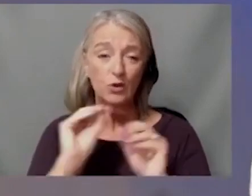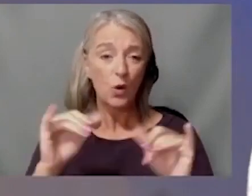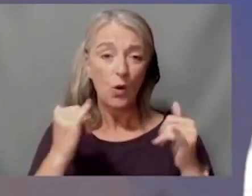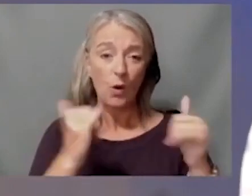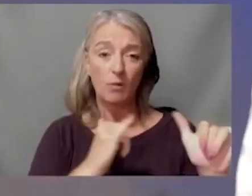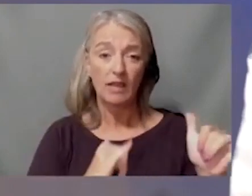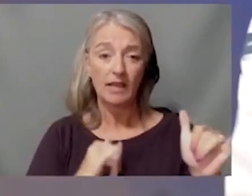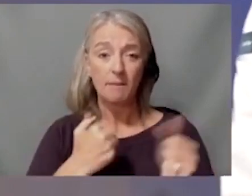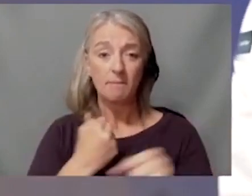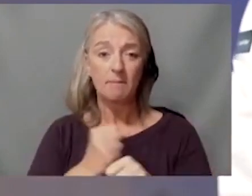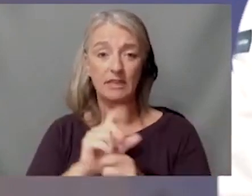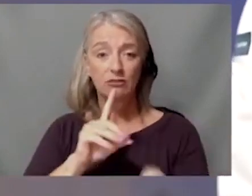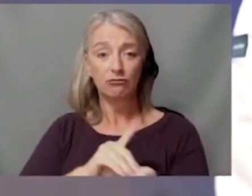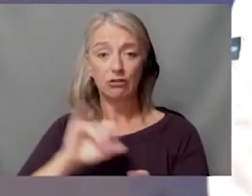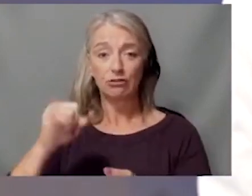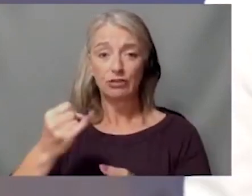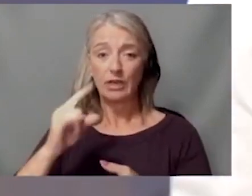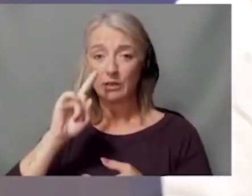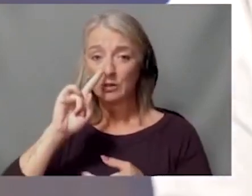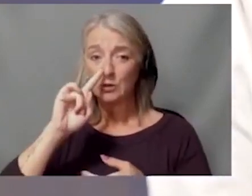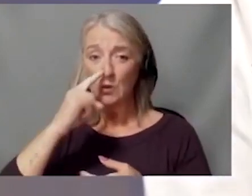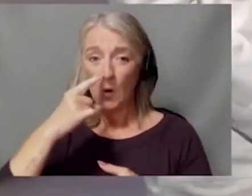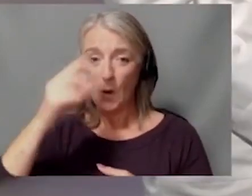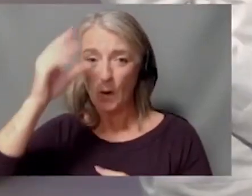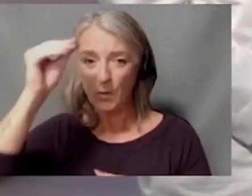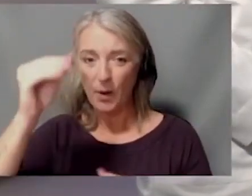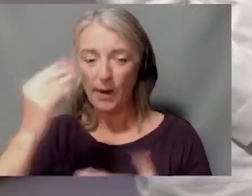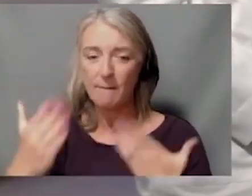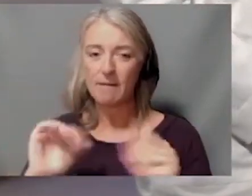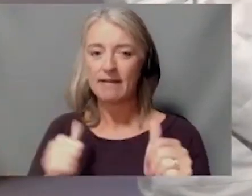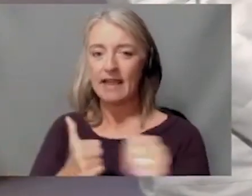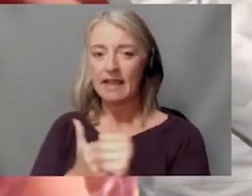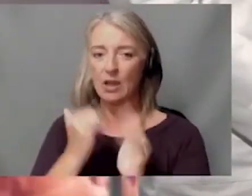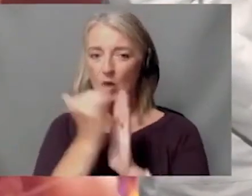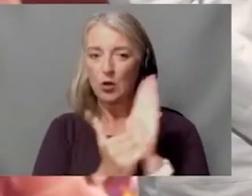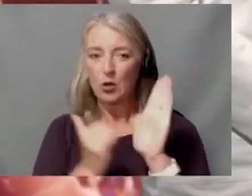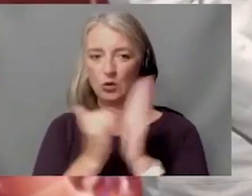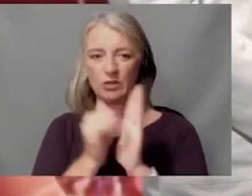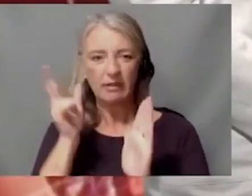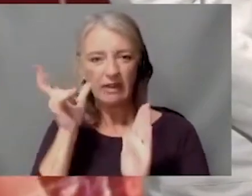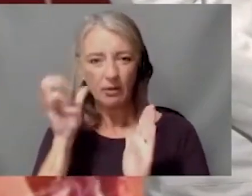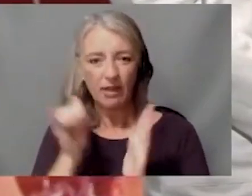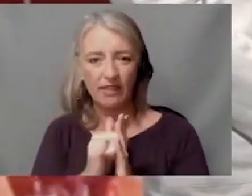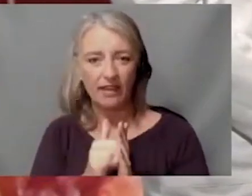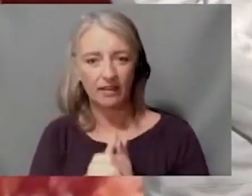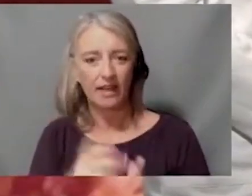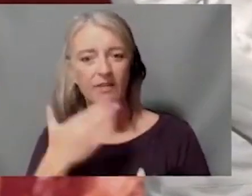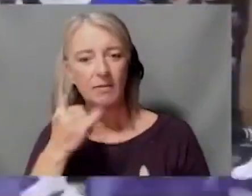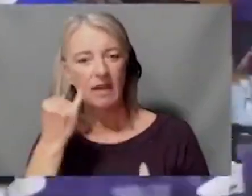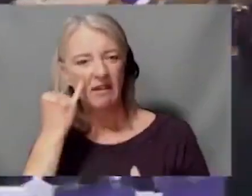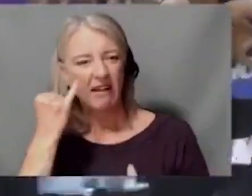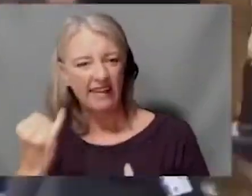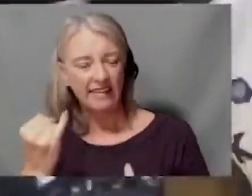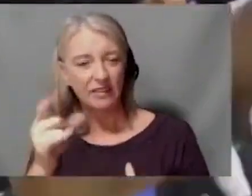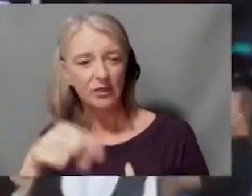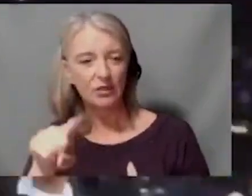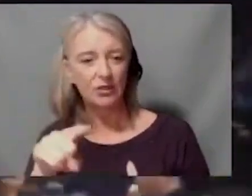Maybe I can get caught up on this YouTube thing I keep hearing about. I got a better idea. Why don't you just come to our home opener